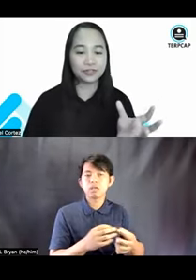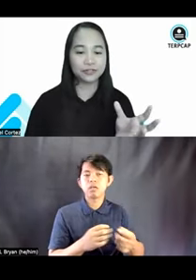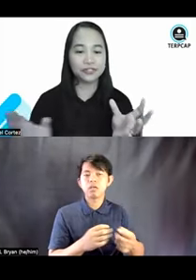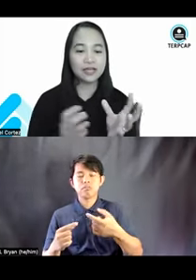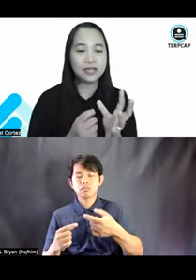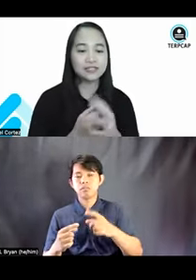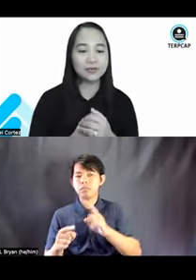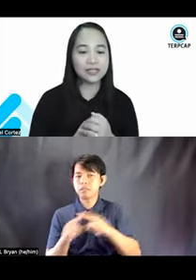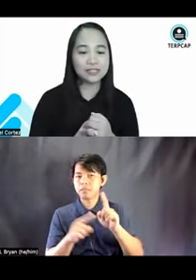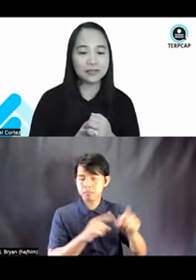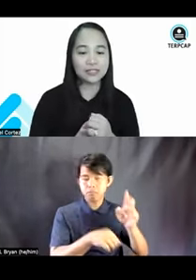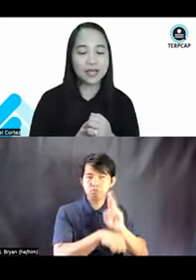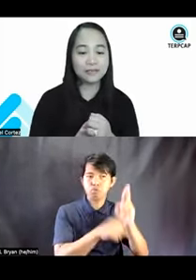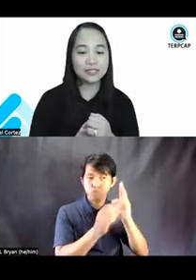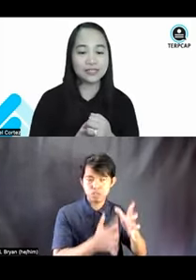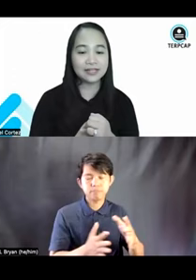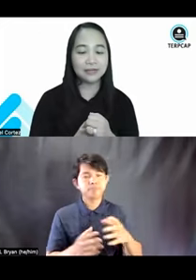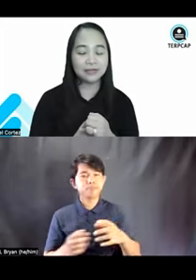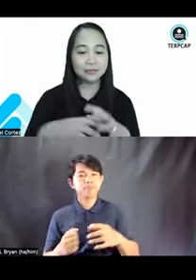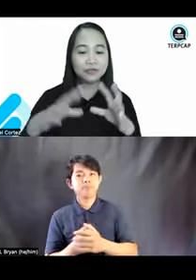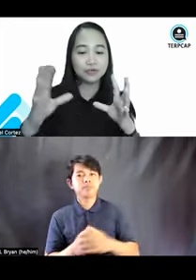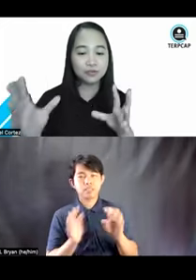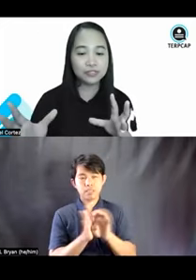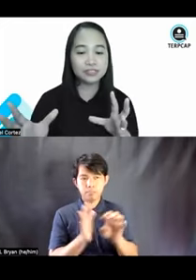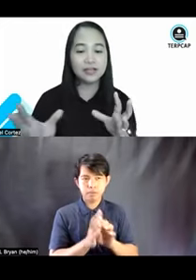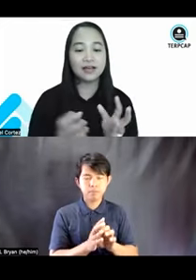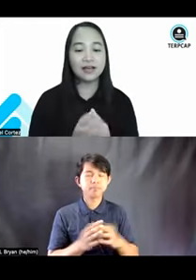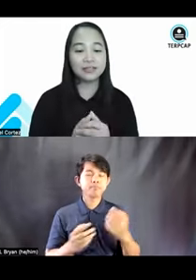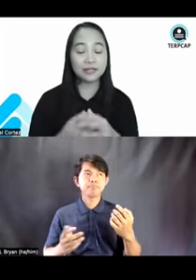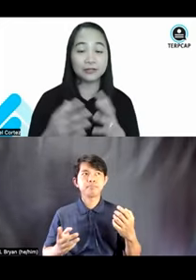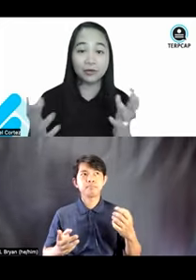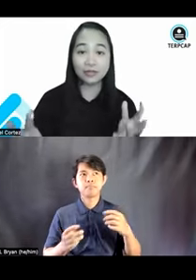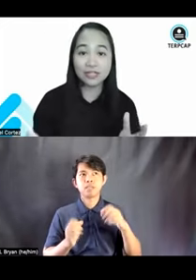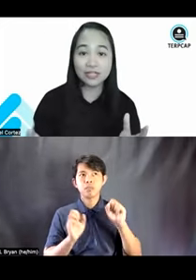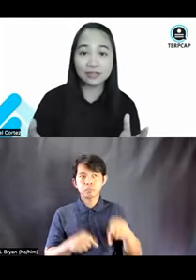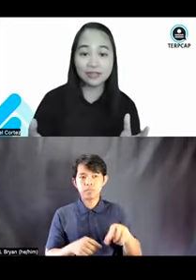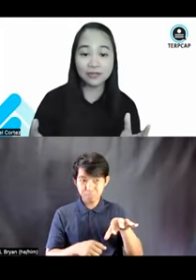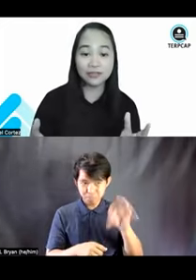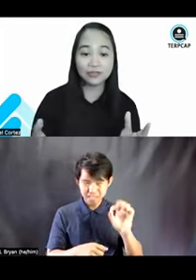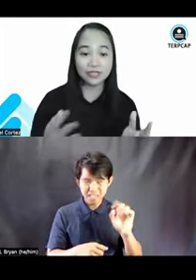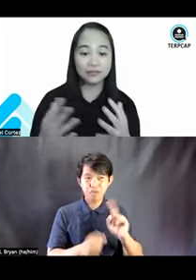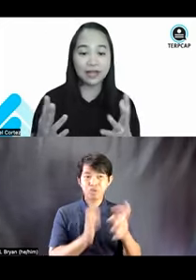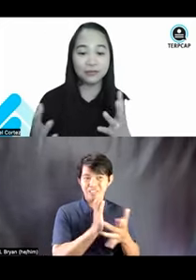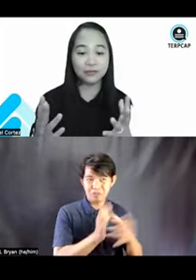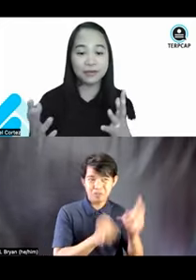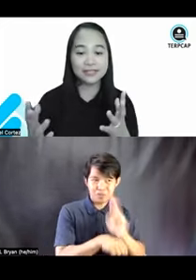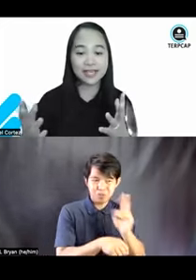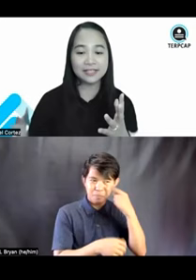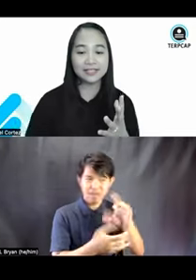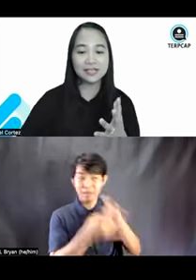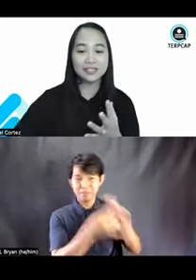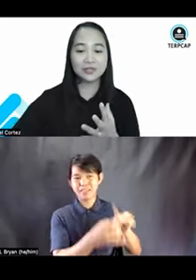of users. So, let's say, for example, it's allowing them to choose the technology that they use to interact with